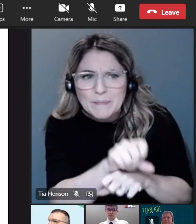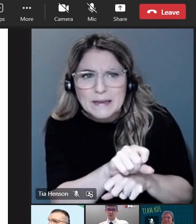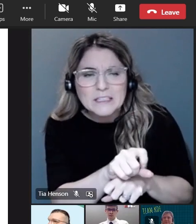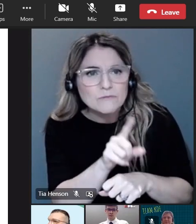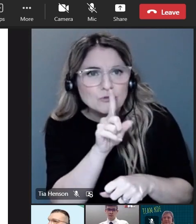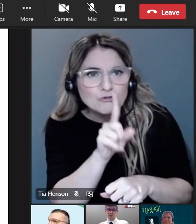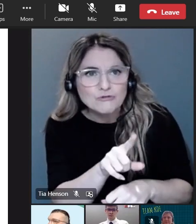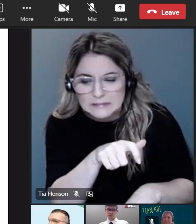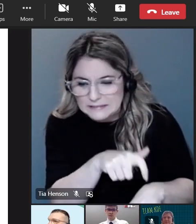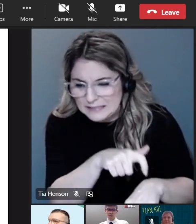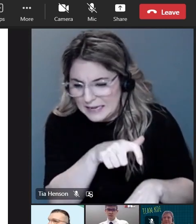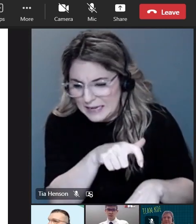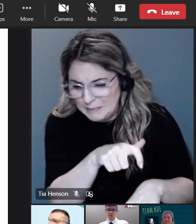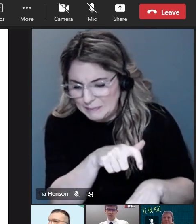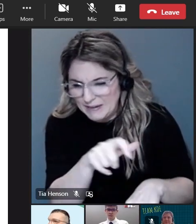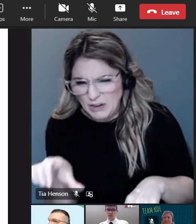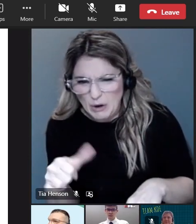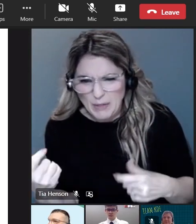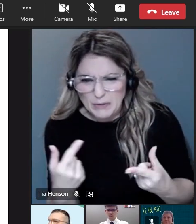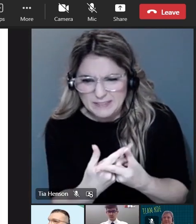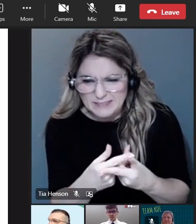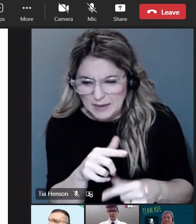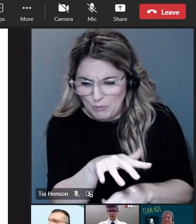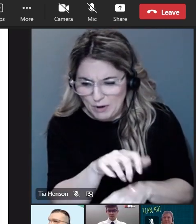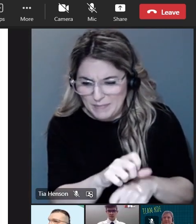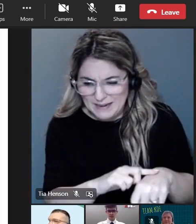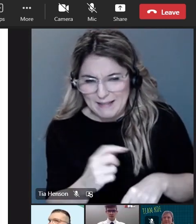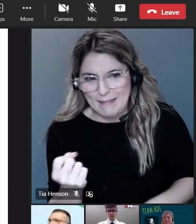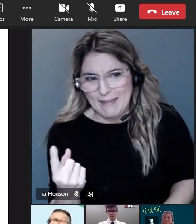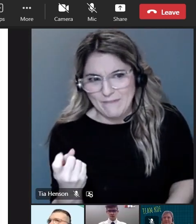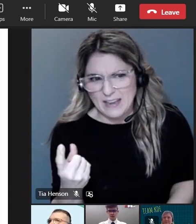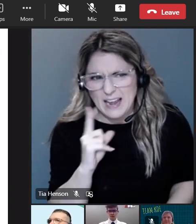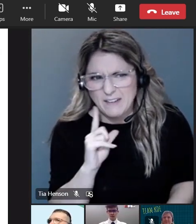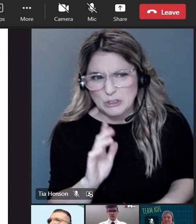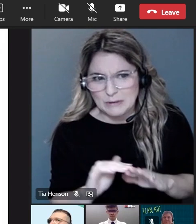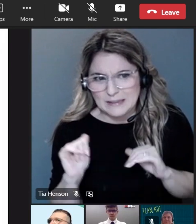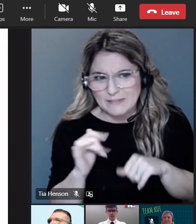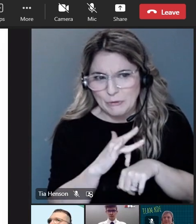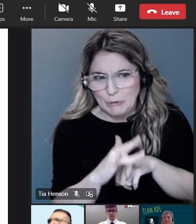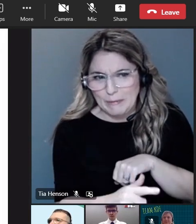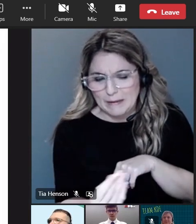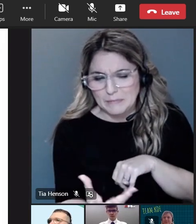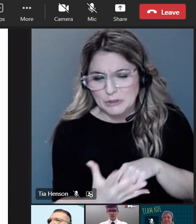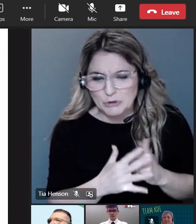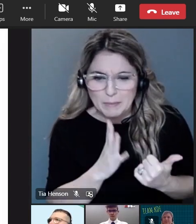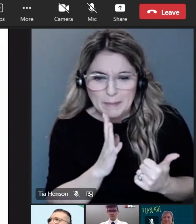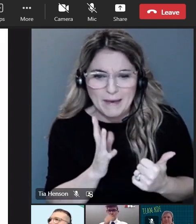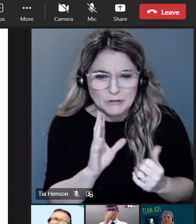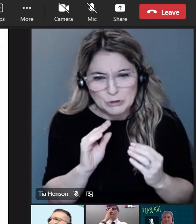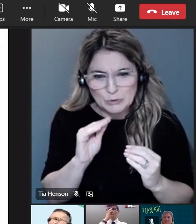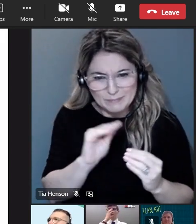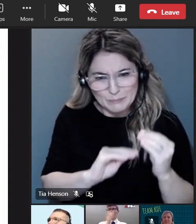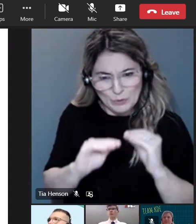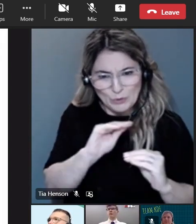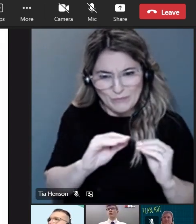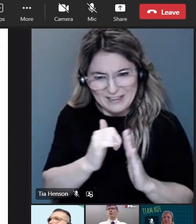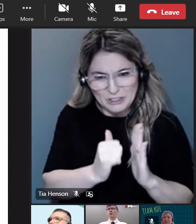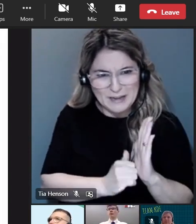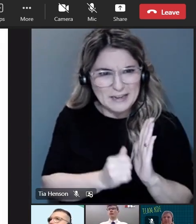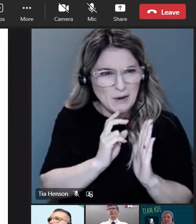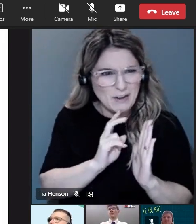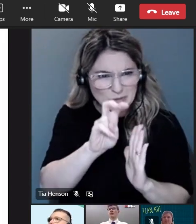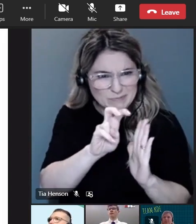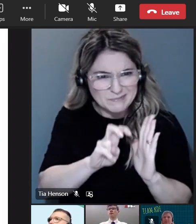let's see, right at 11 o'clock, so I'll need to jet out just before that, so we may need to move a couple of things around,